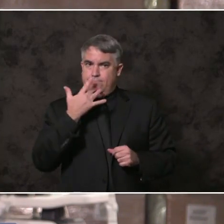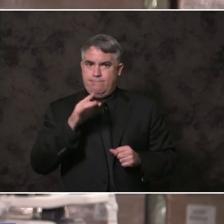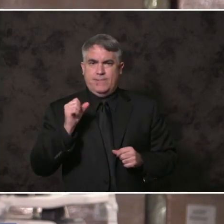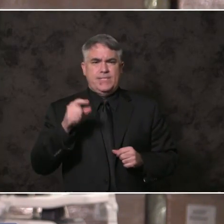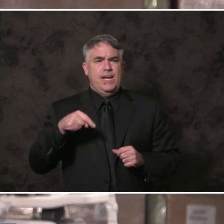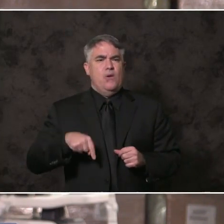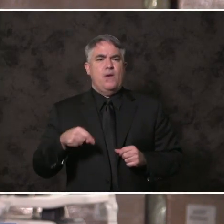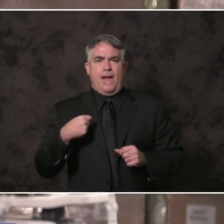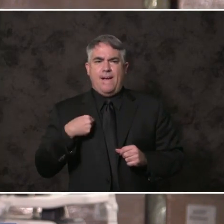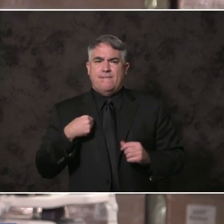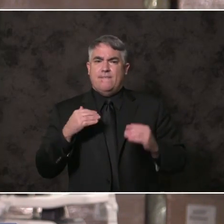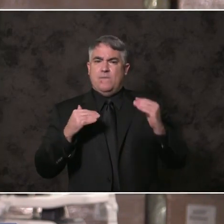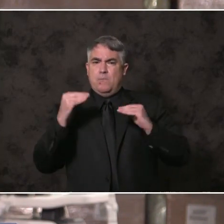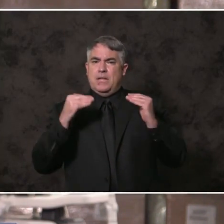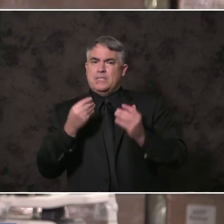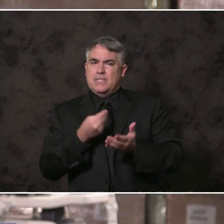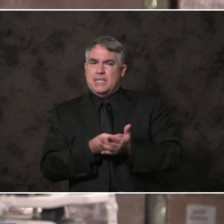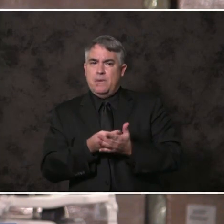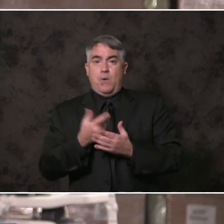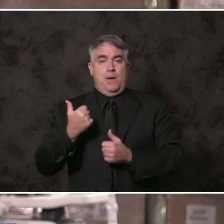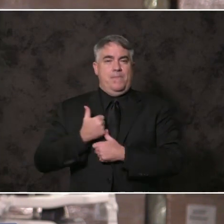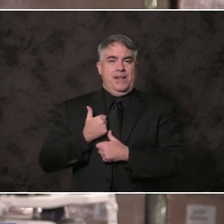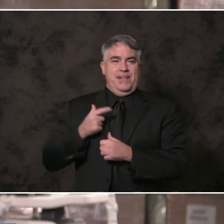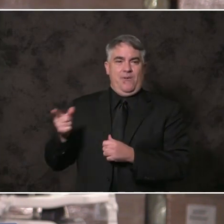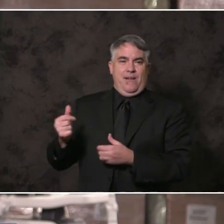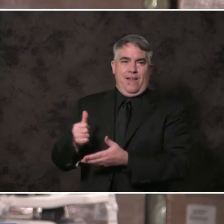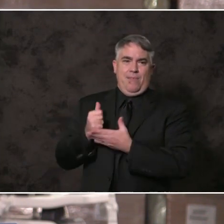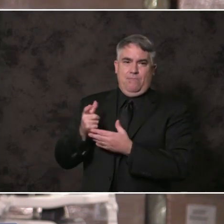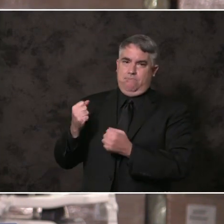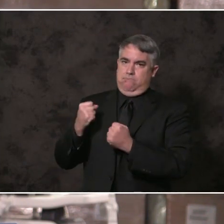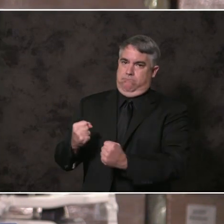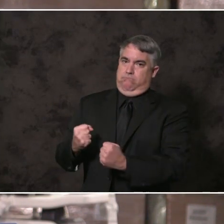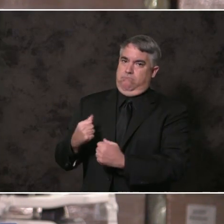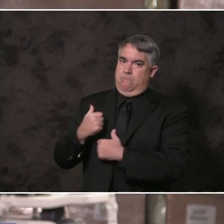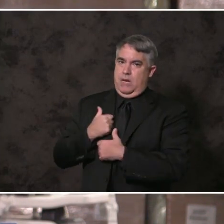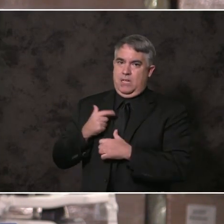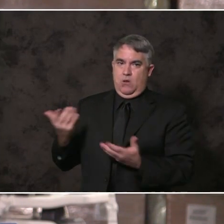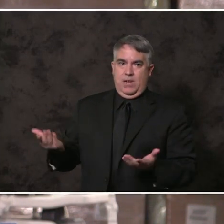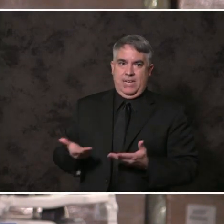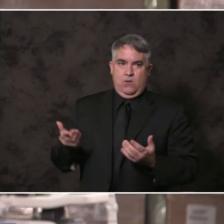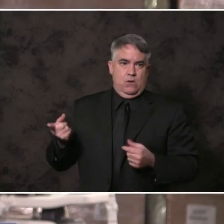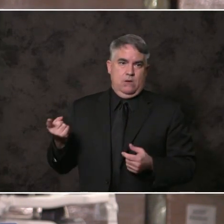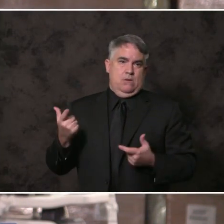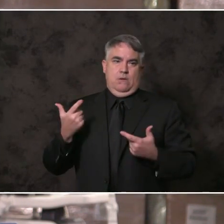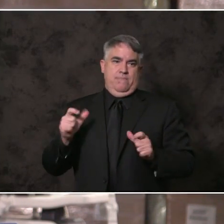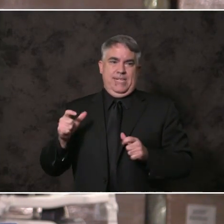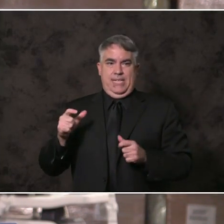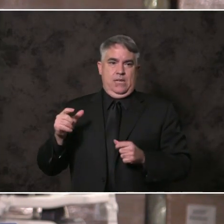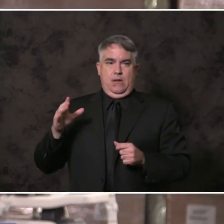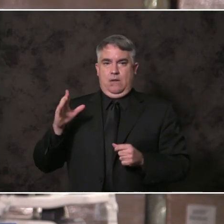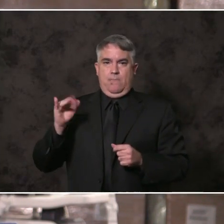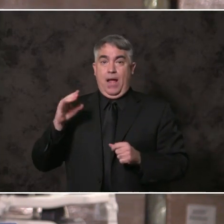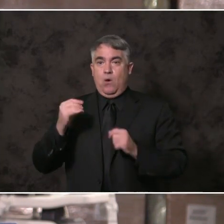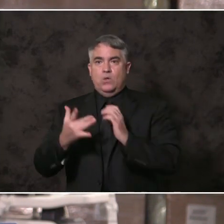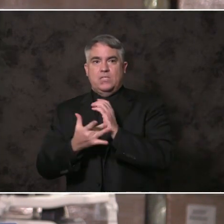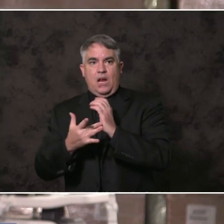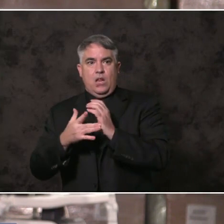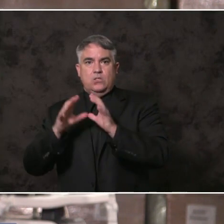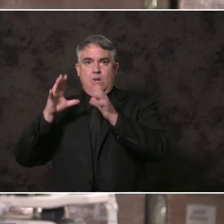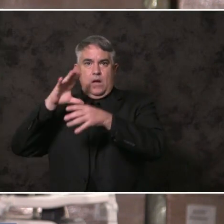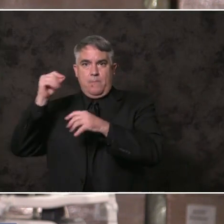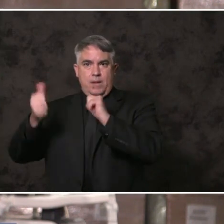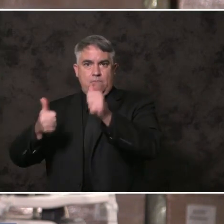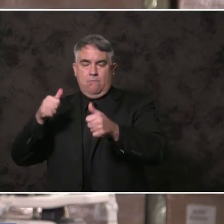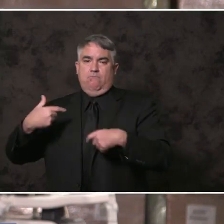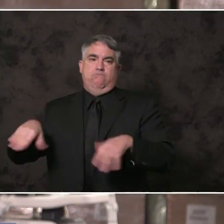economy. The military is our anchor. One of the world's largest biotech hubs on the cutting edge of the innovative economy. And our